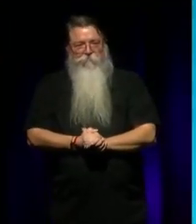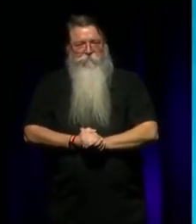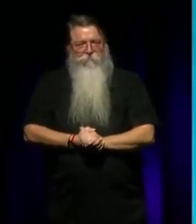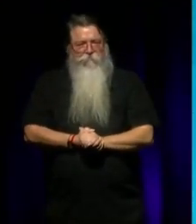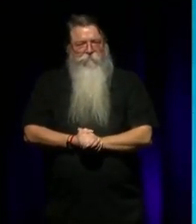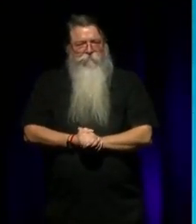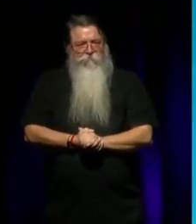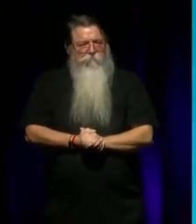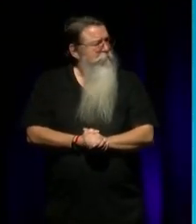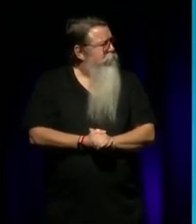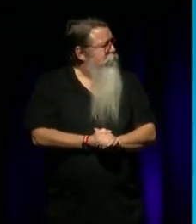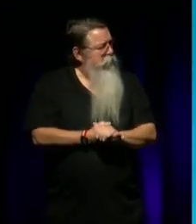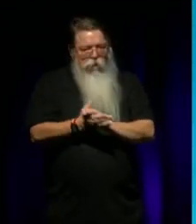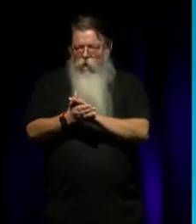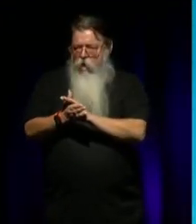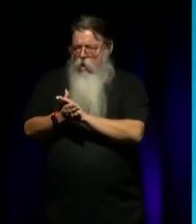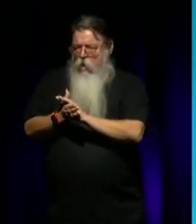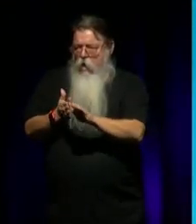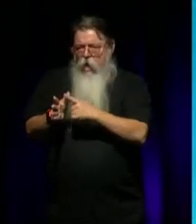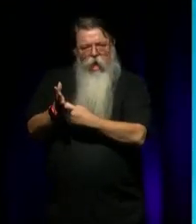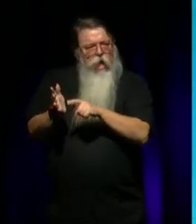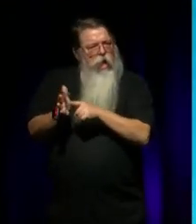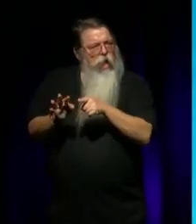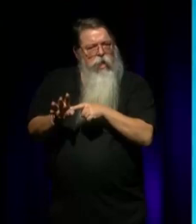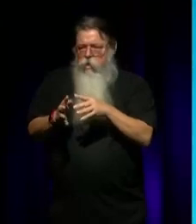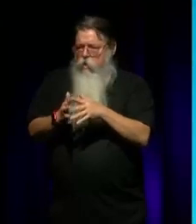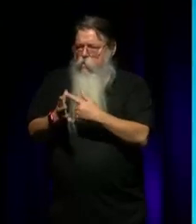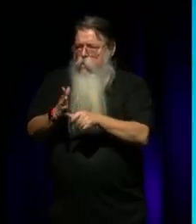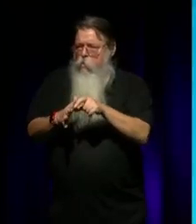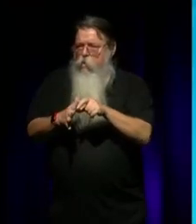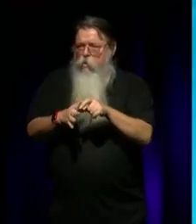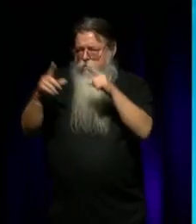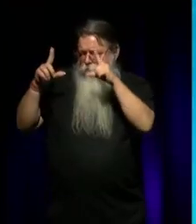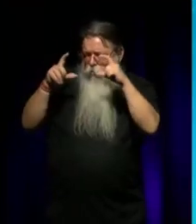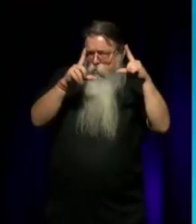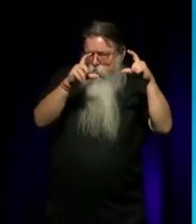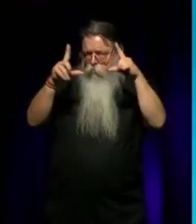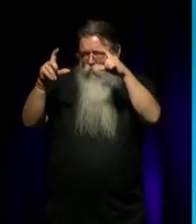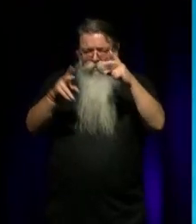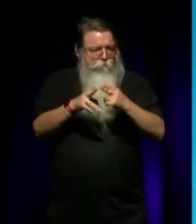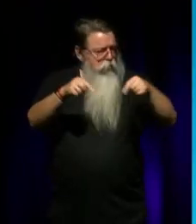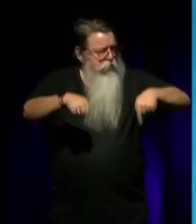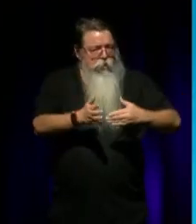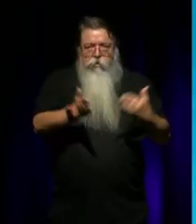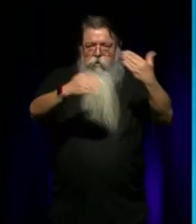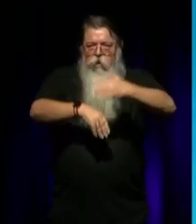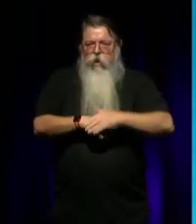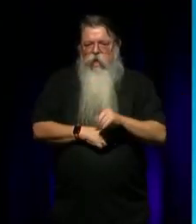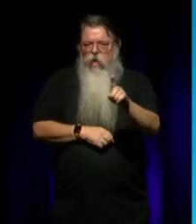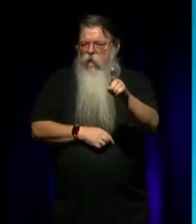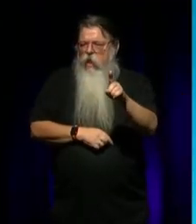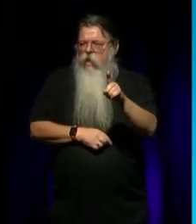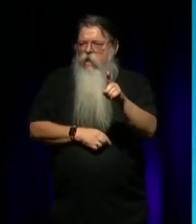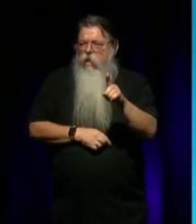And Farley Ward, who's photographing this event, the photographer Farley, hi. And a small housekeeping